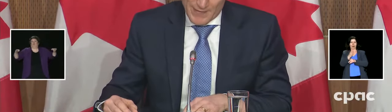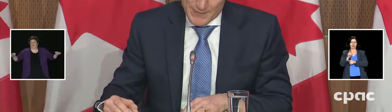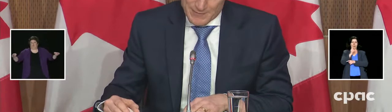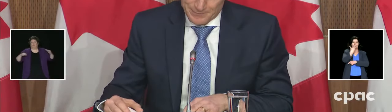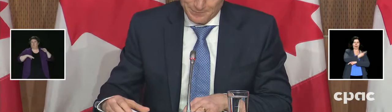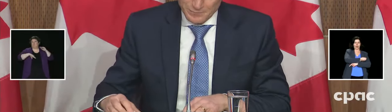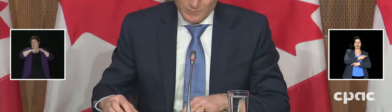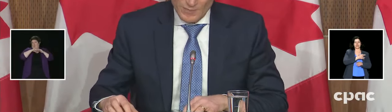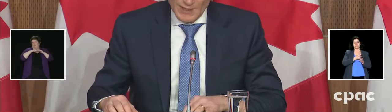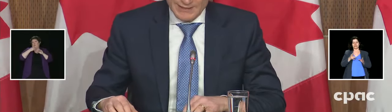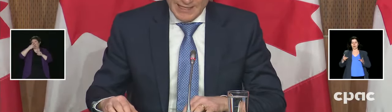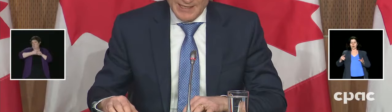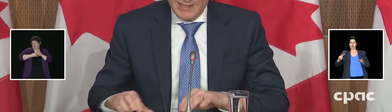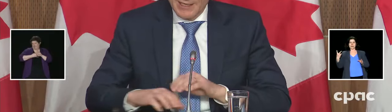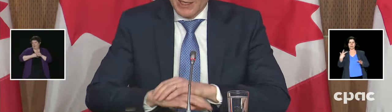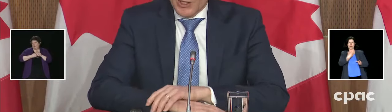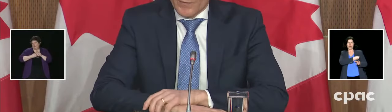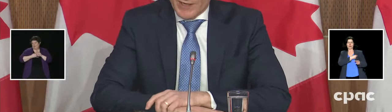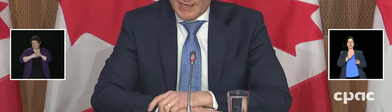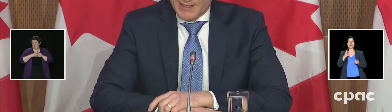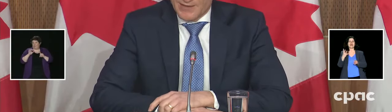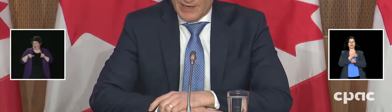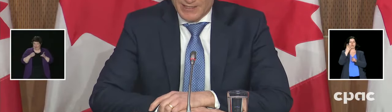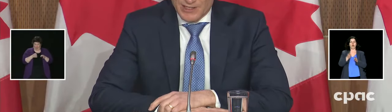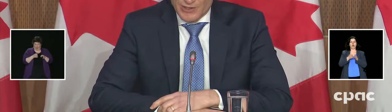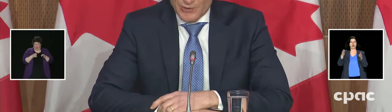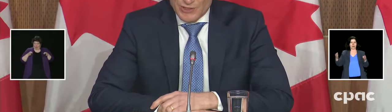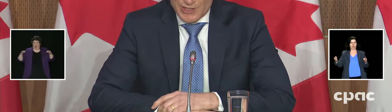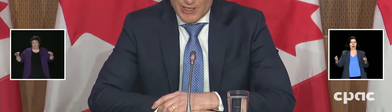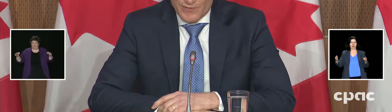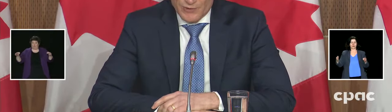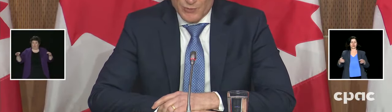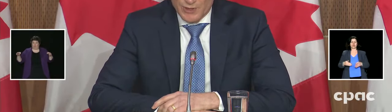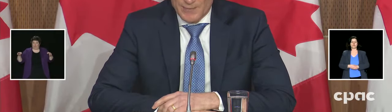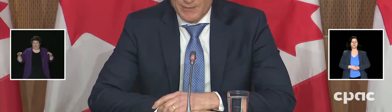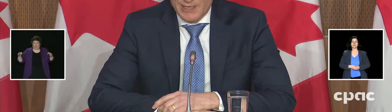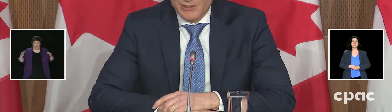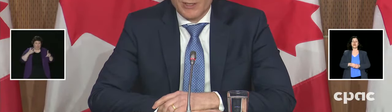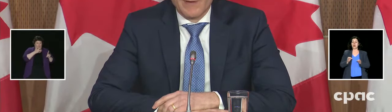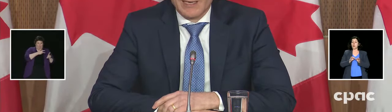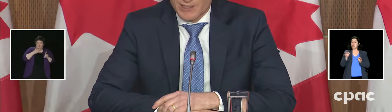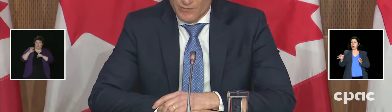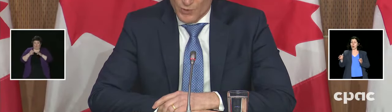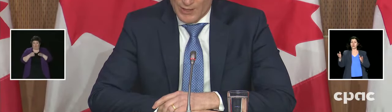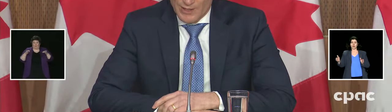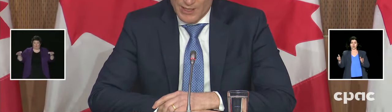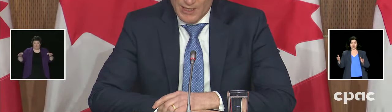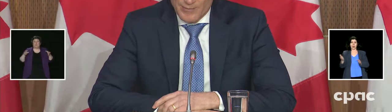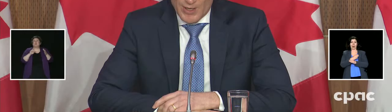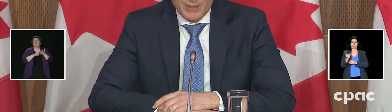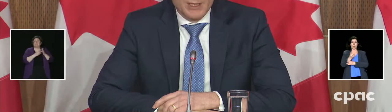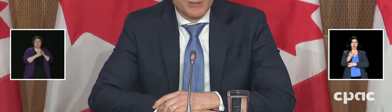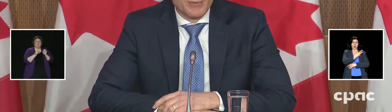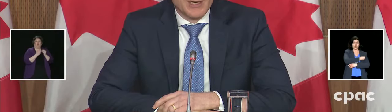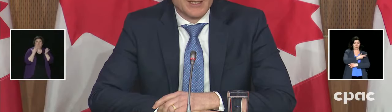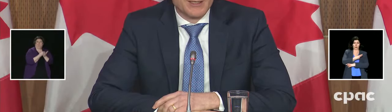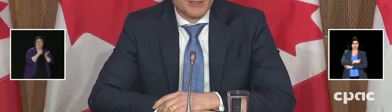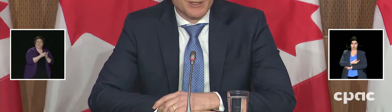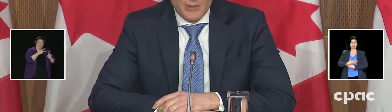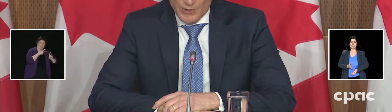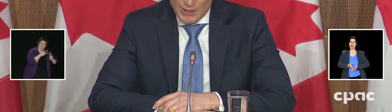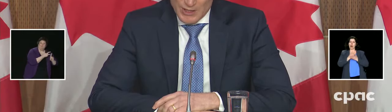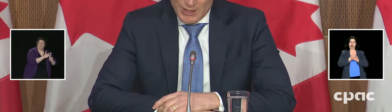up to four months. Extending COVID-19 vaccine dose intervals will optimize early vaccine rollout and population